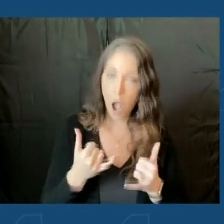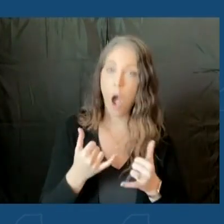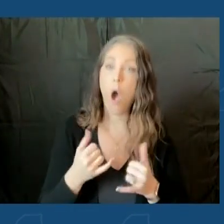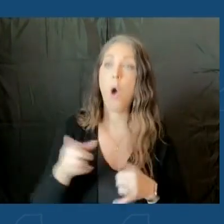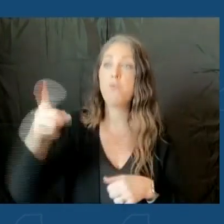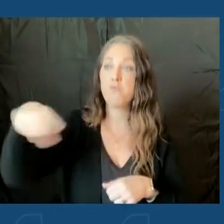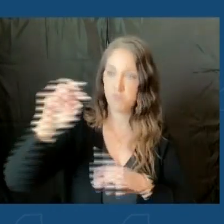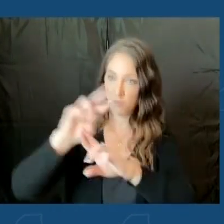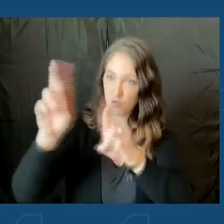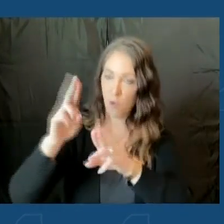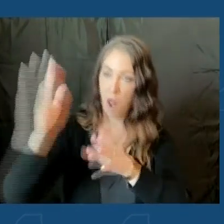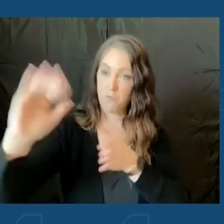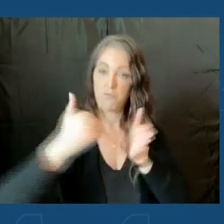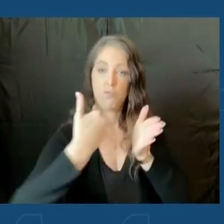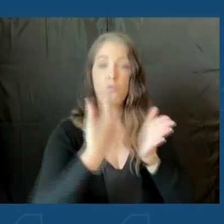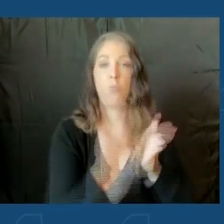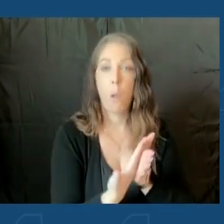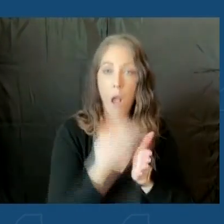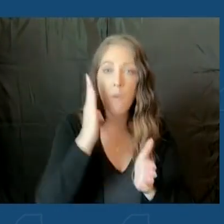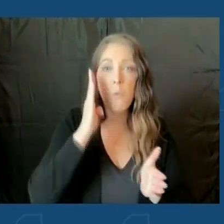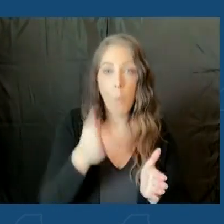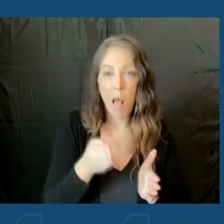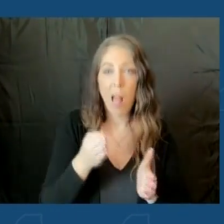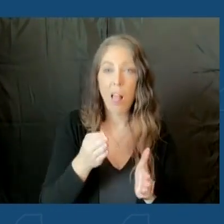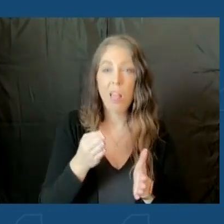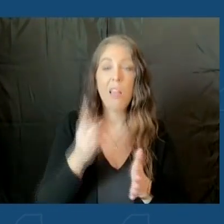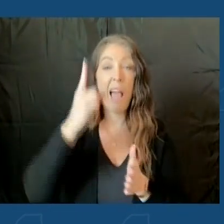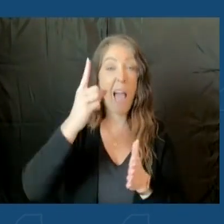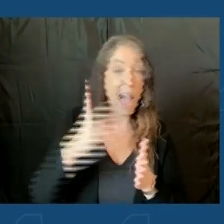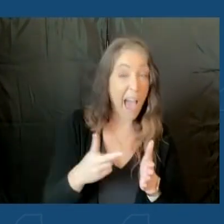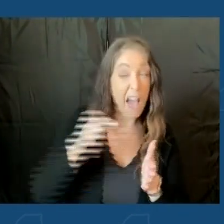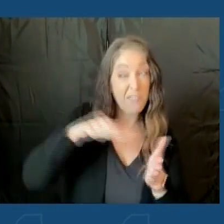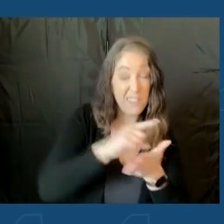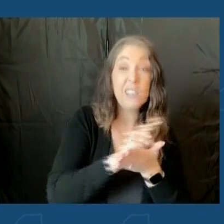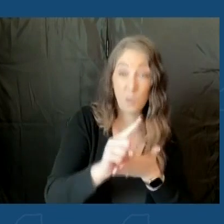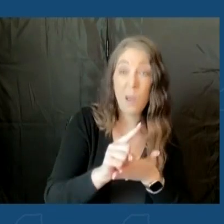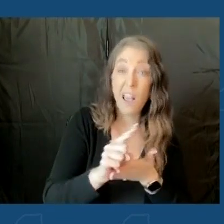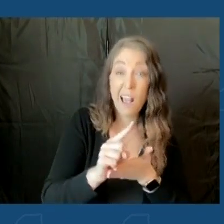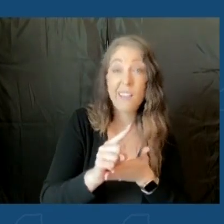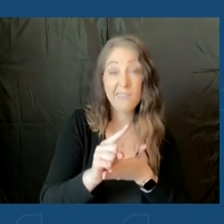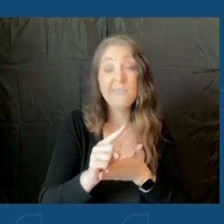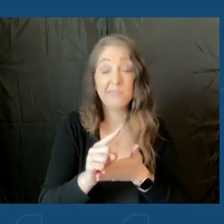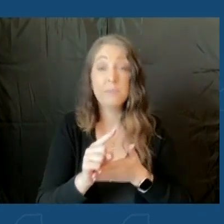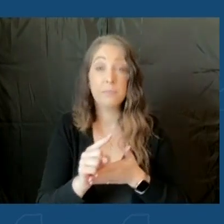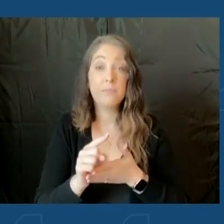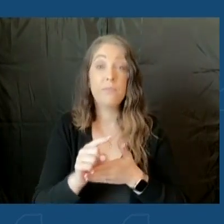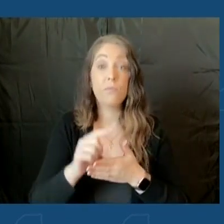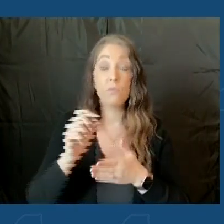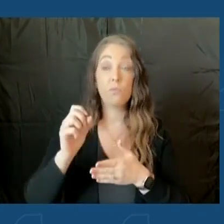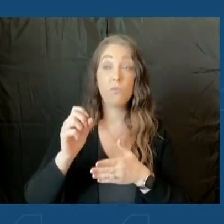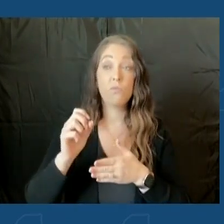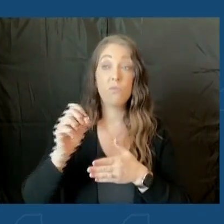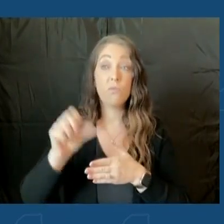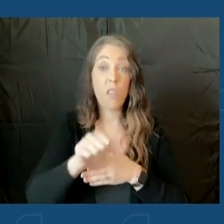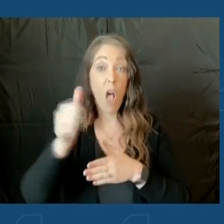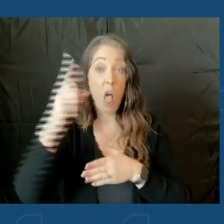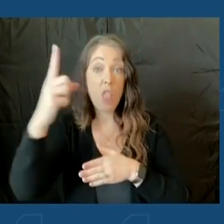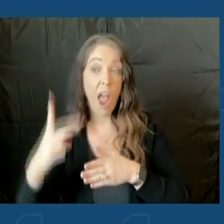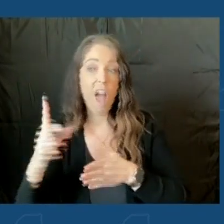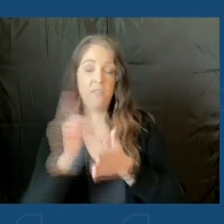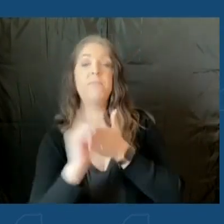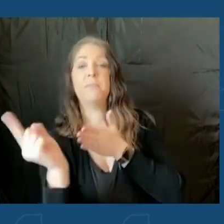to the United States. We expect about half of those doses to be in the United States this week over the next few days. Another, the rest of it coming next week.